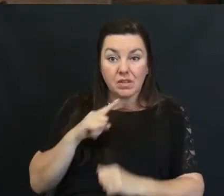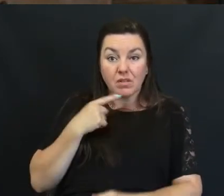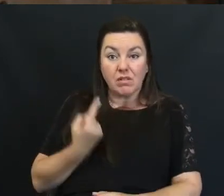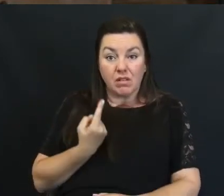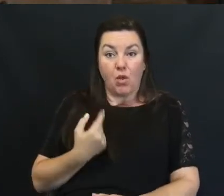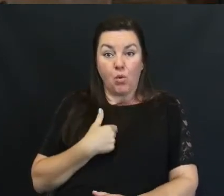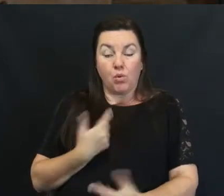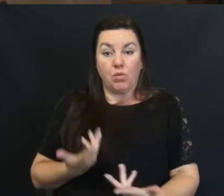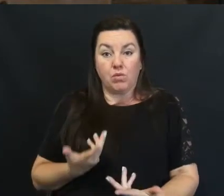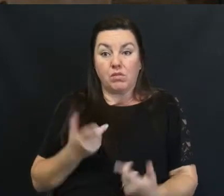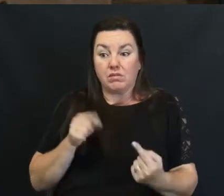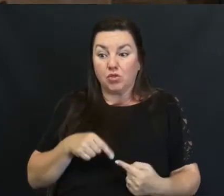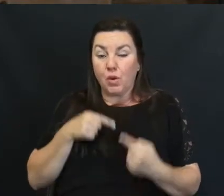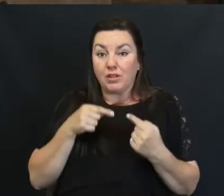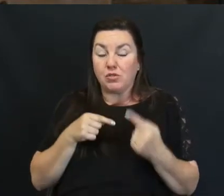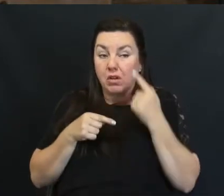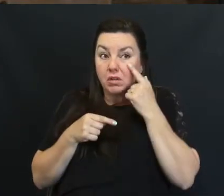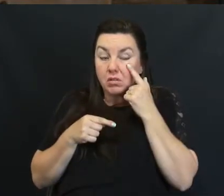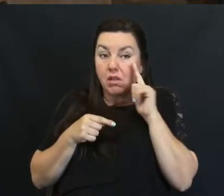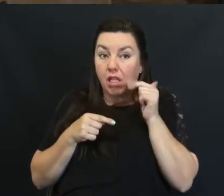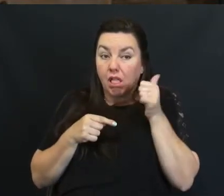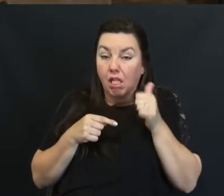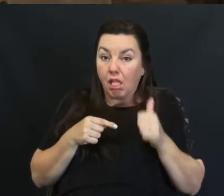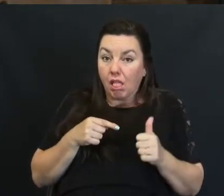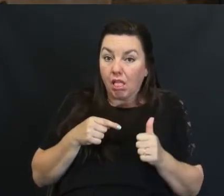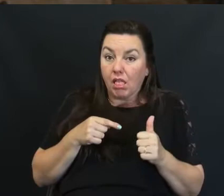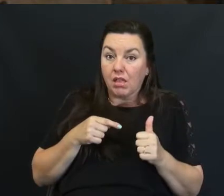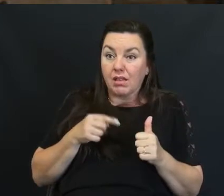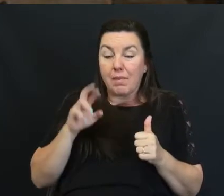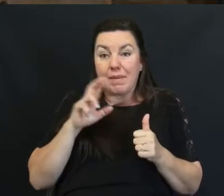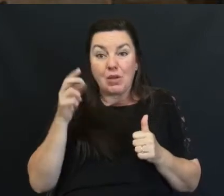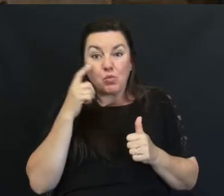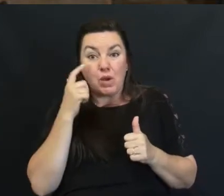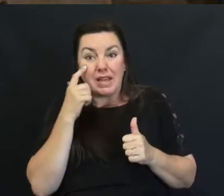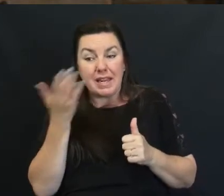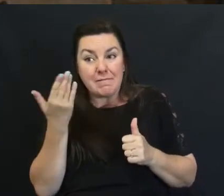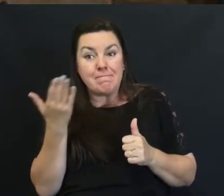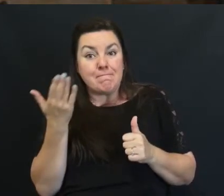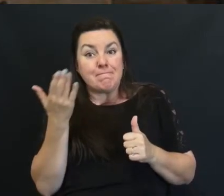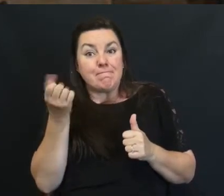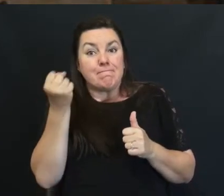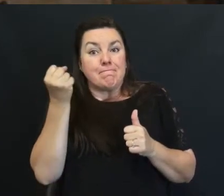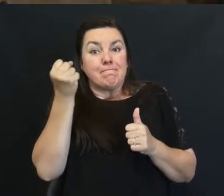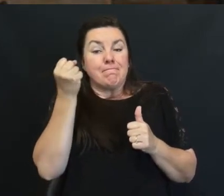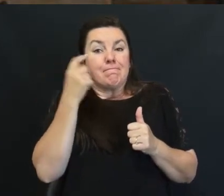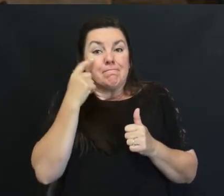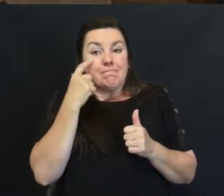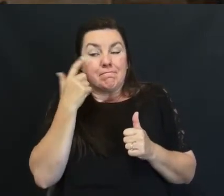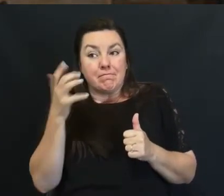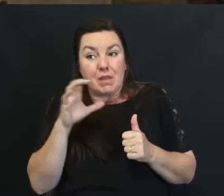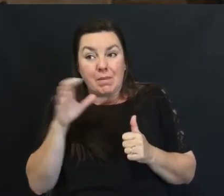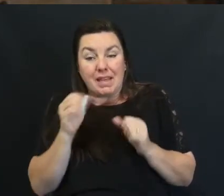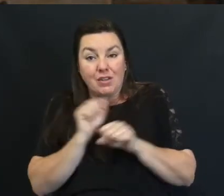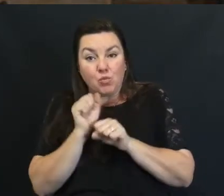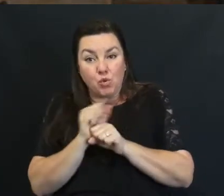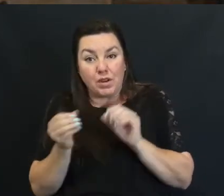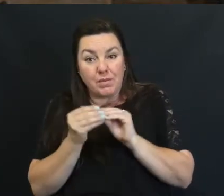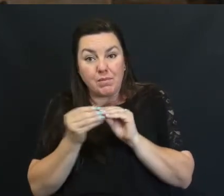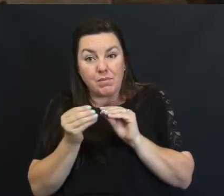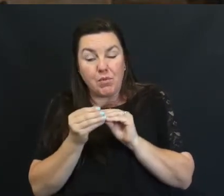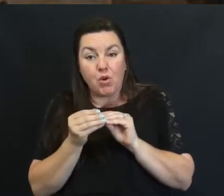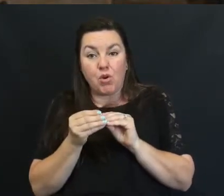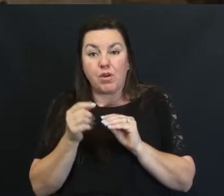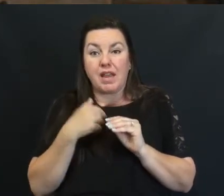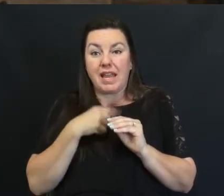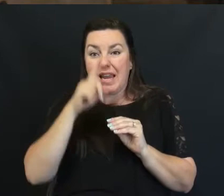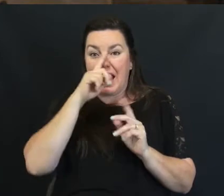So as I struggled To see My lazy right eye Had to step up To the plate And begin working And